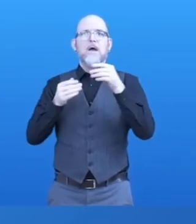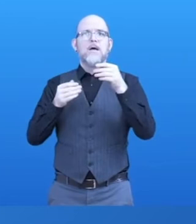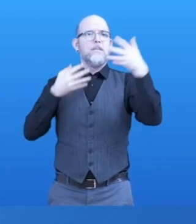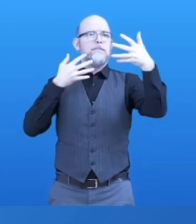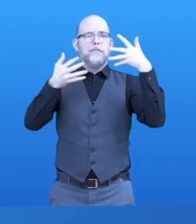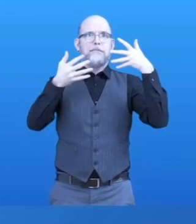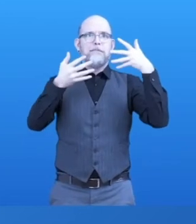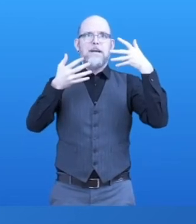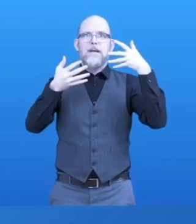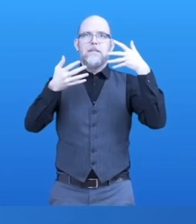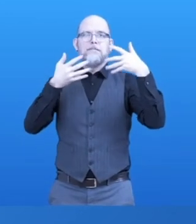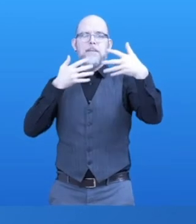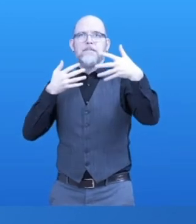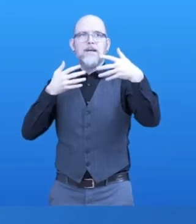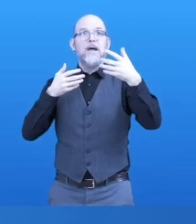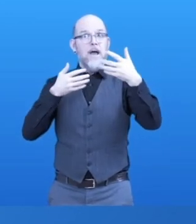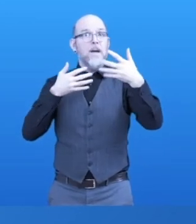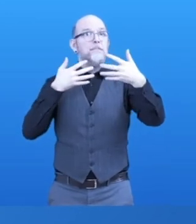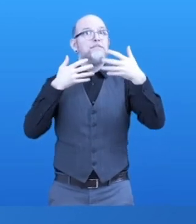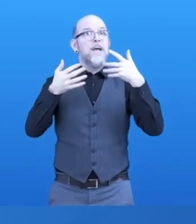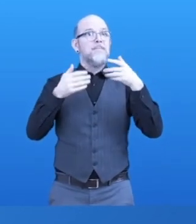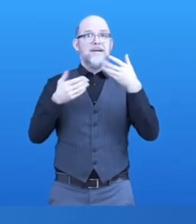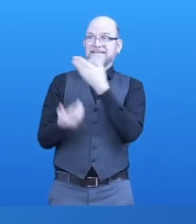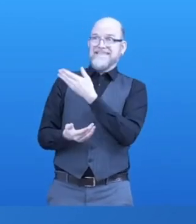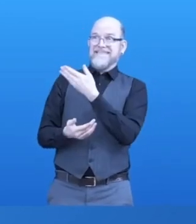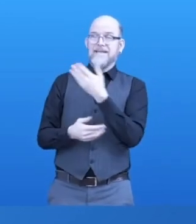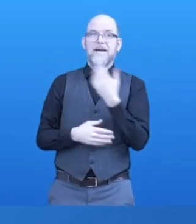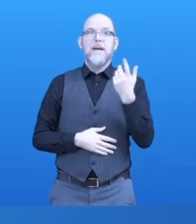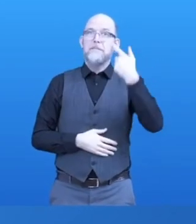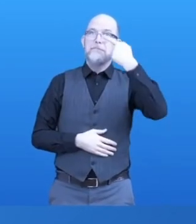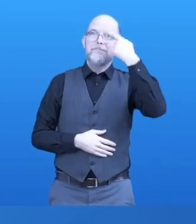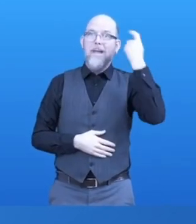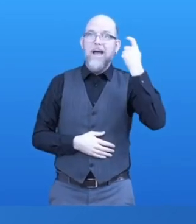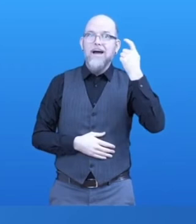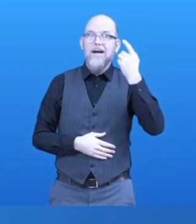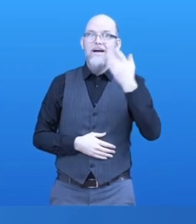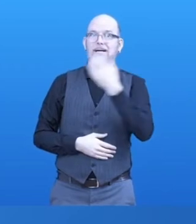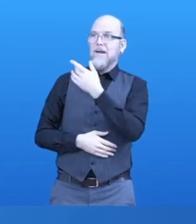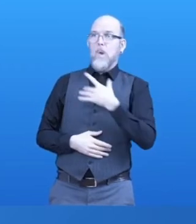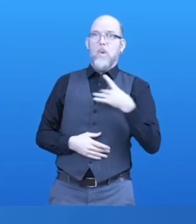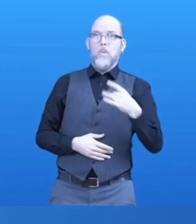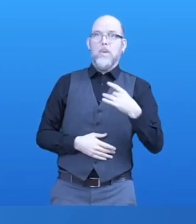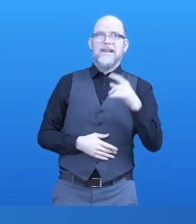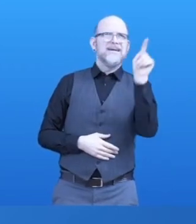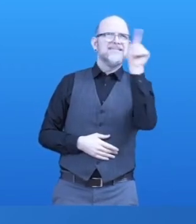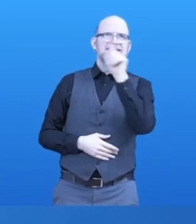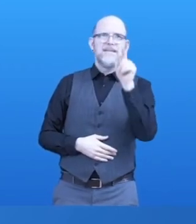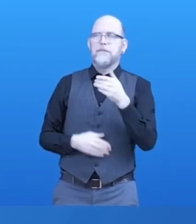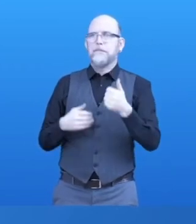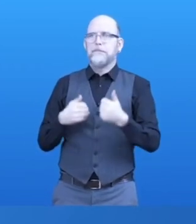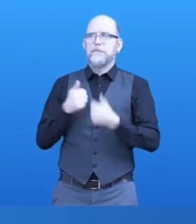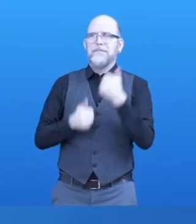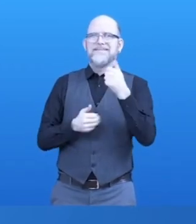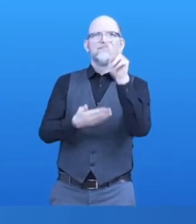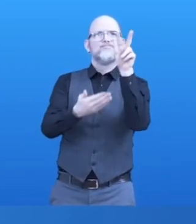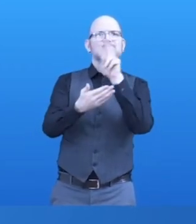-defined value. Here, we selected black and white to increase contrast and therefore to increase